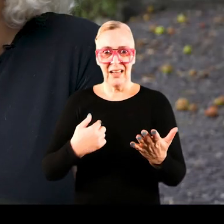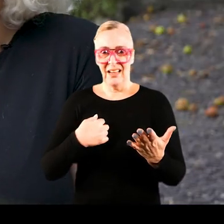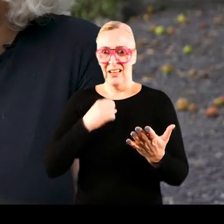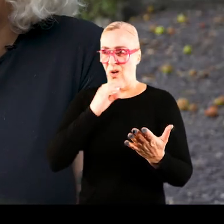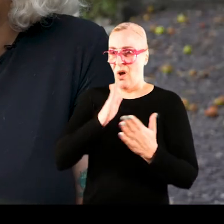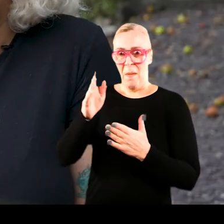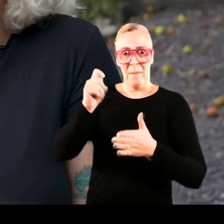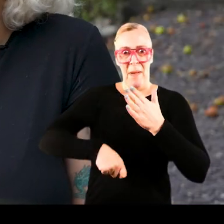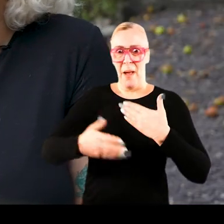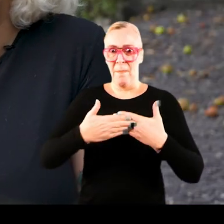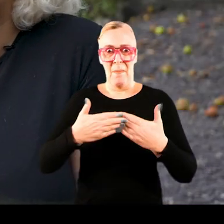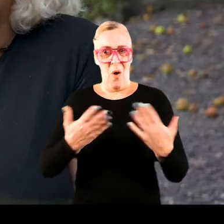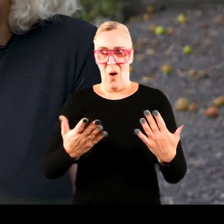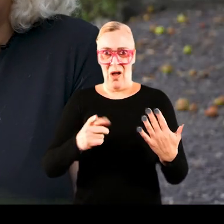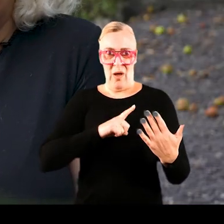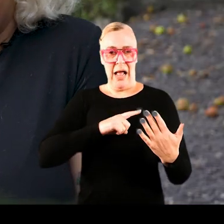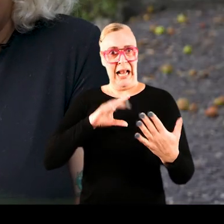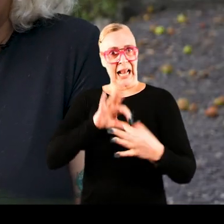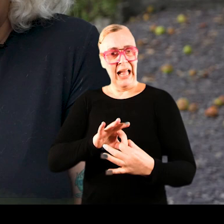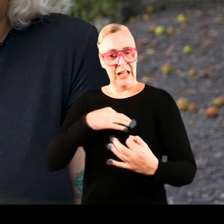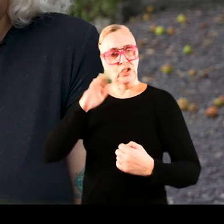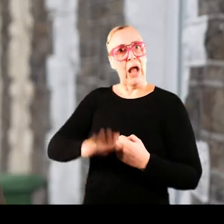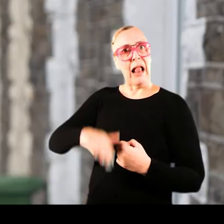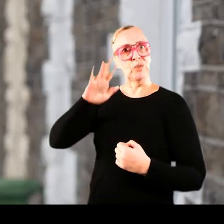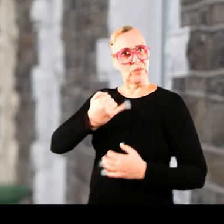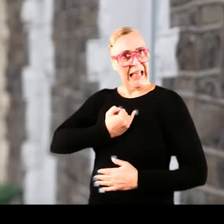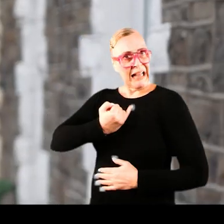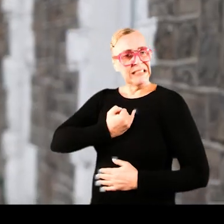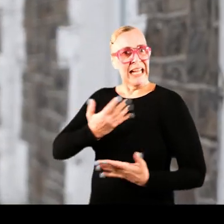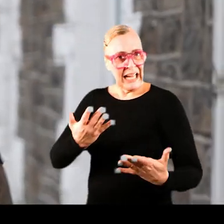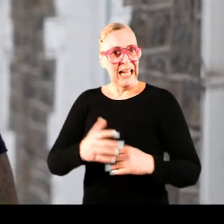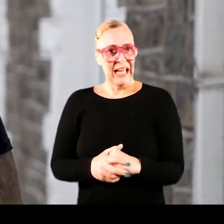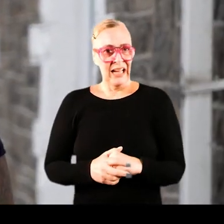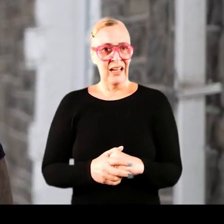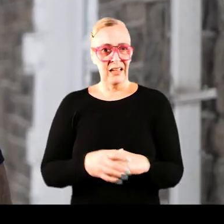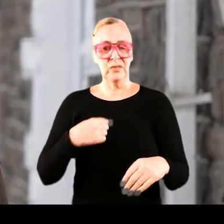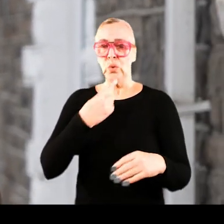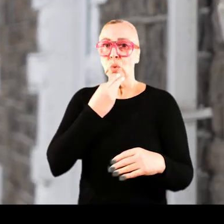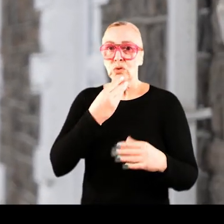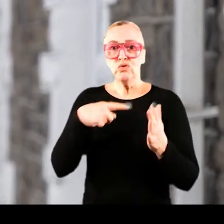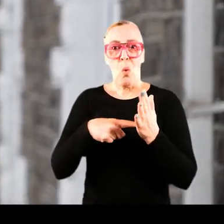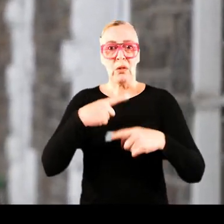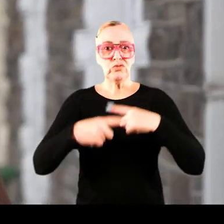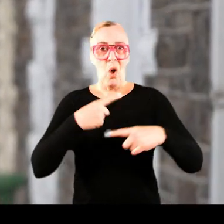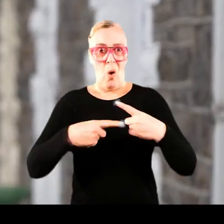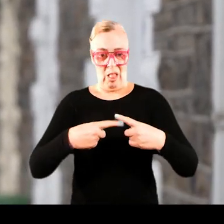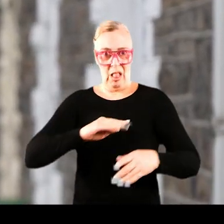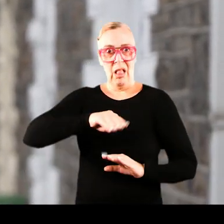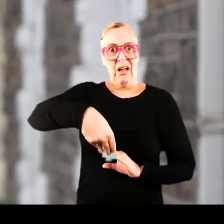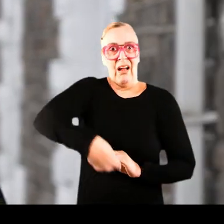and still I wouldn't go and buy more because I'd got this inbred guilt. So again it was back to the toilet roll in the knickers.